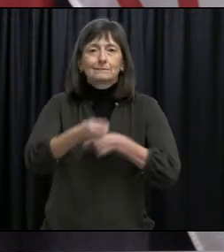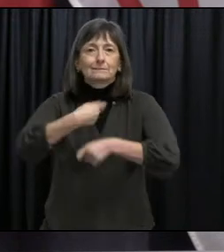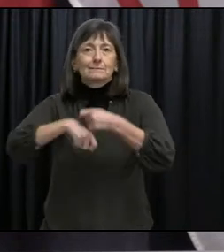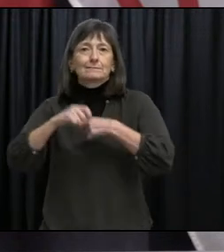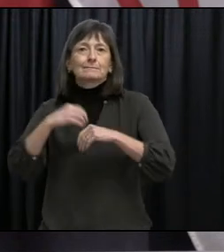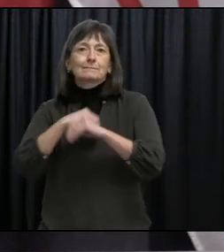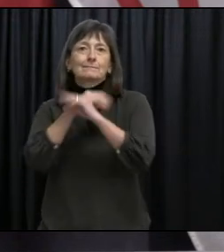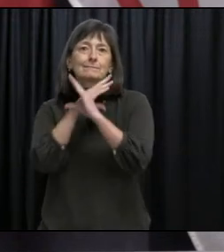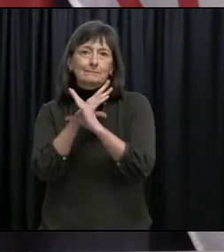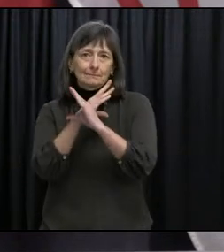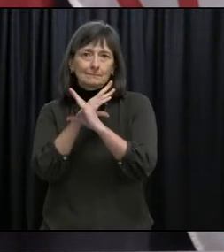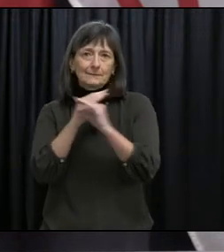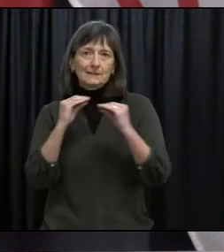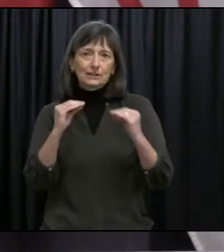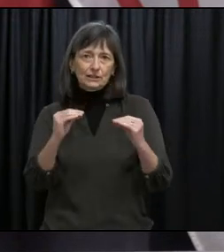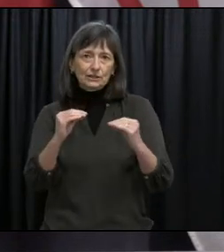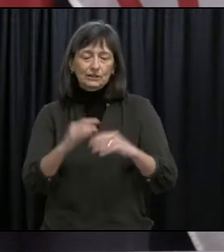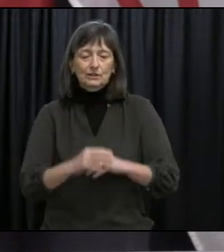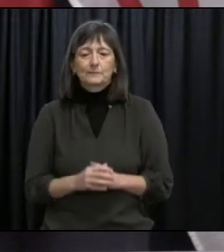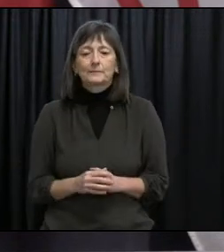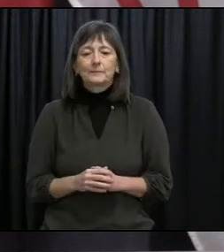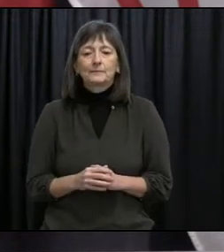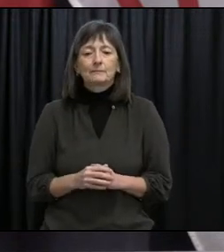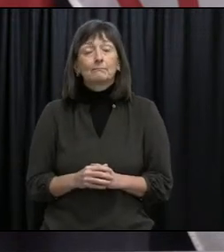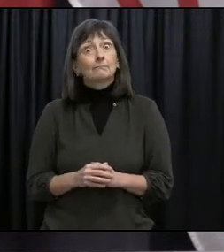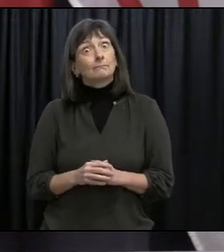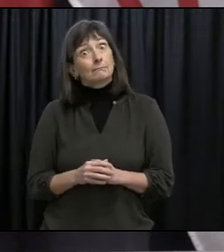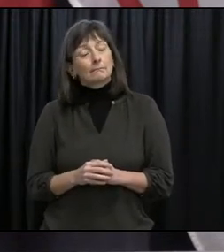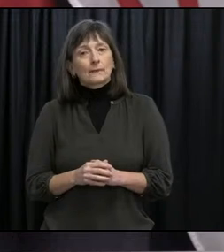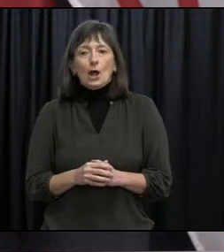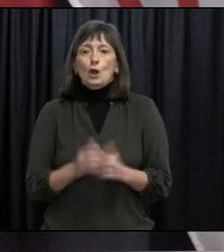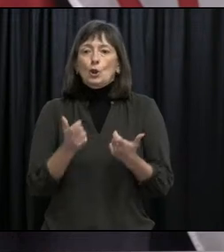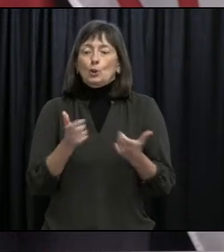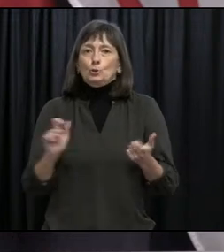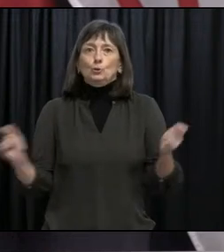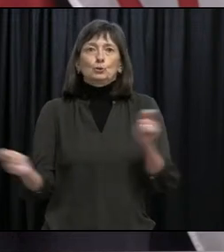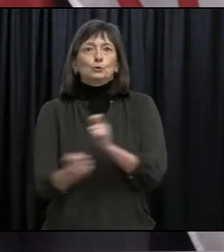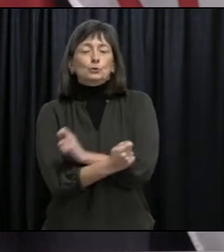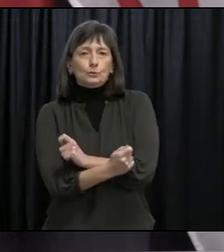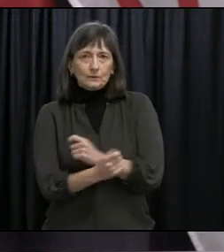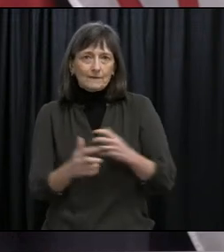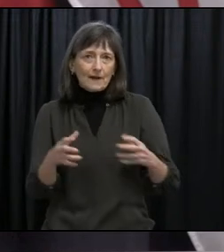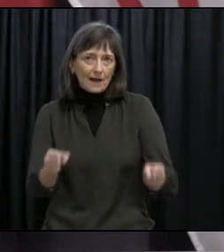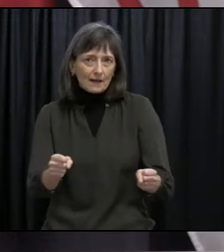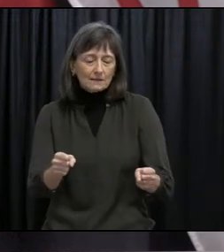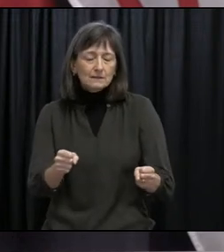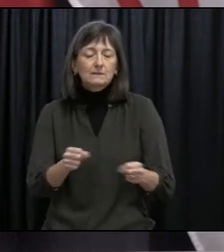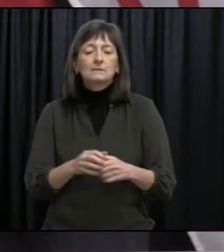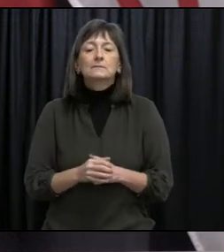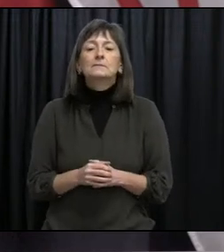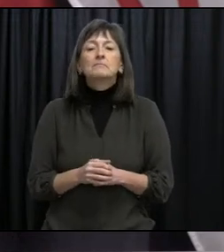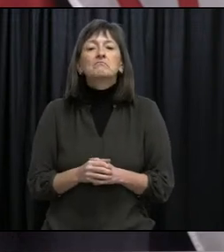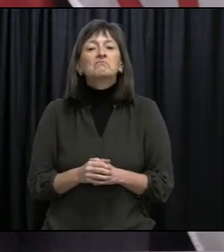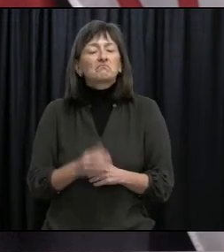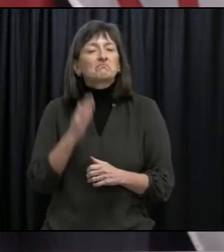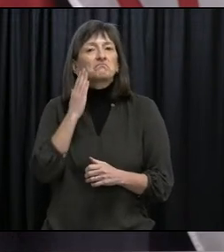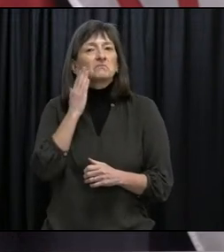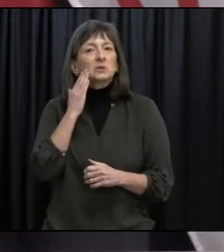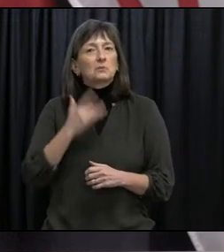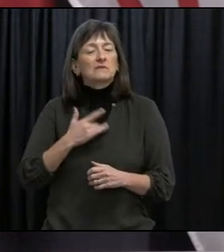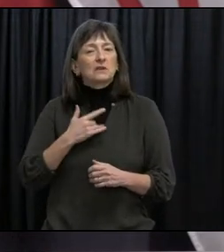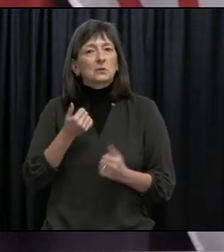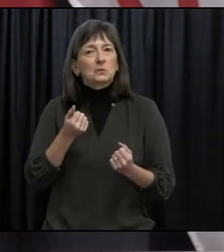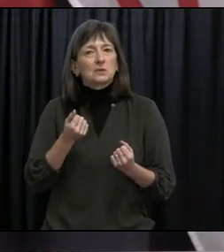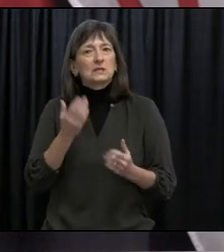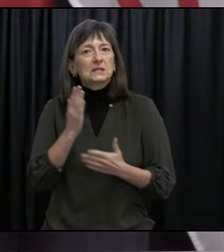online. Obviously, this is a significant shift, and we fully anticipate that there may be some bumps